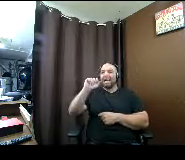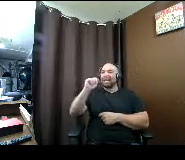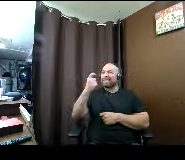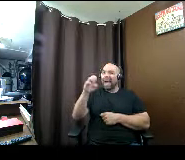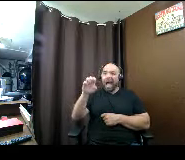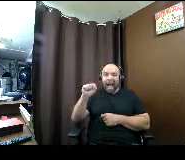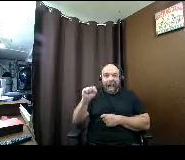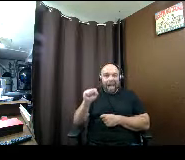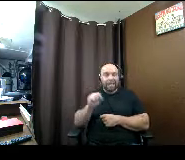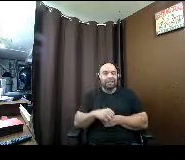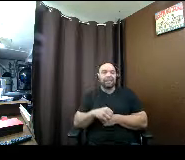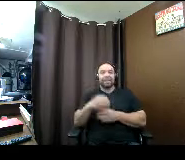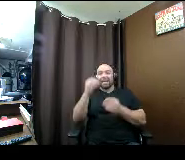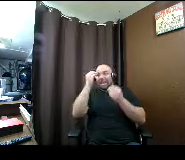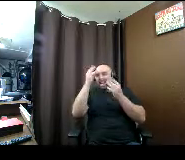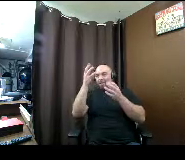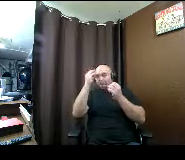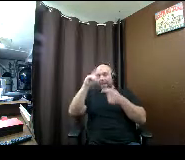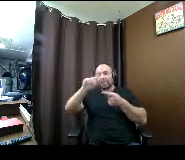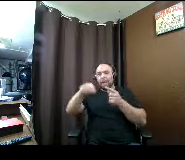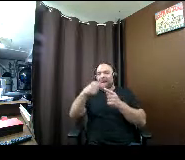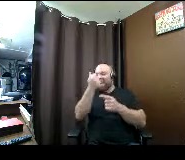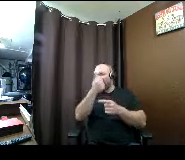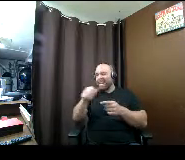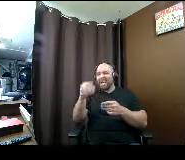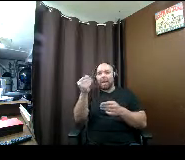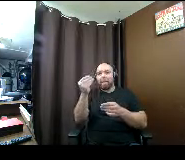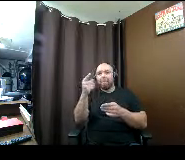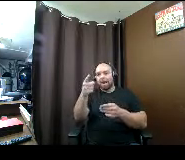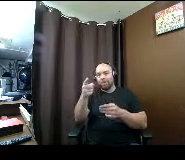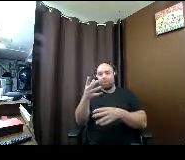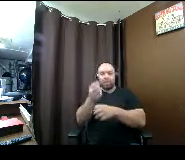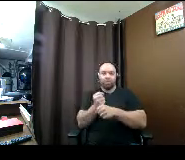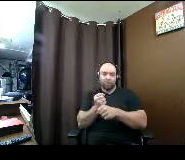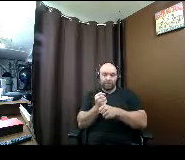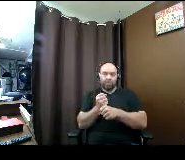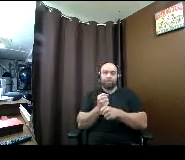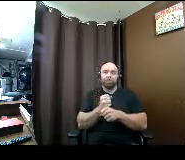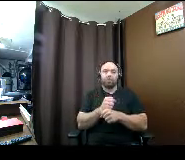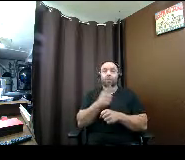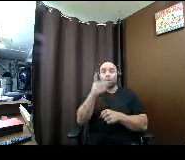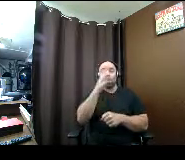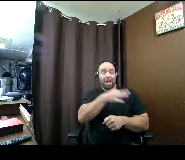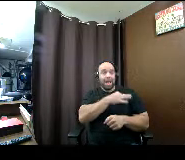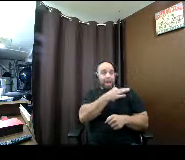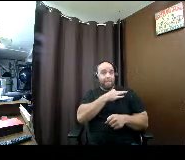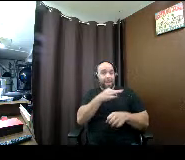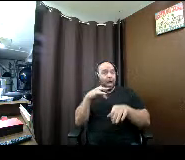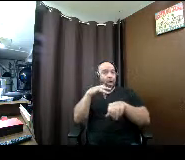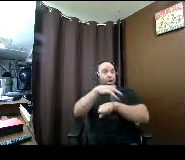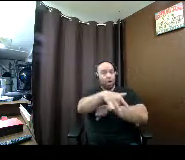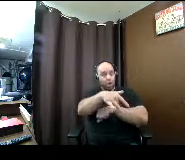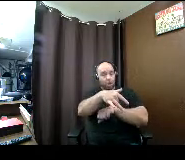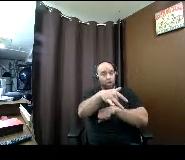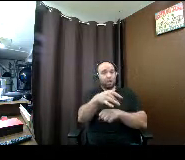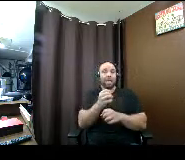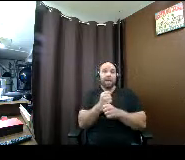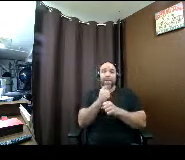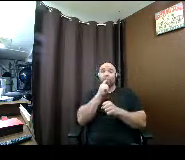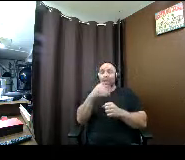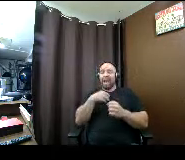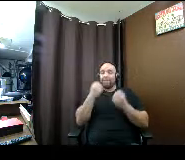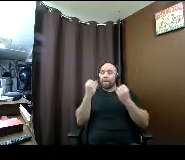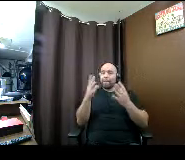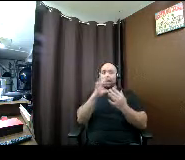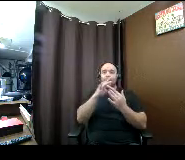any income that you earned and you're going to apply early to make sure you have as many options as possible